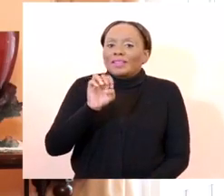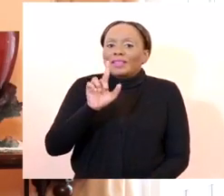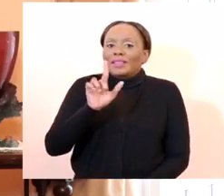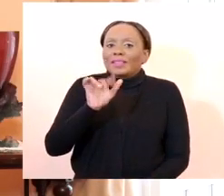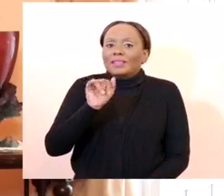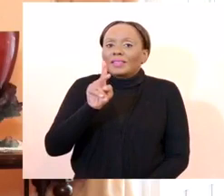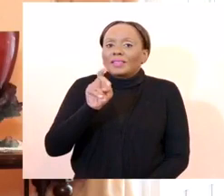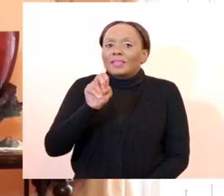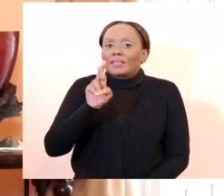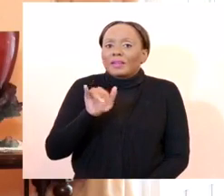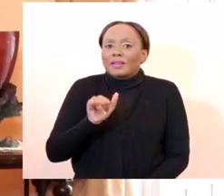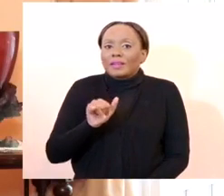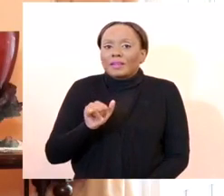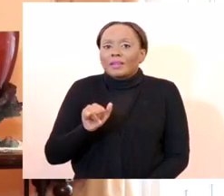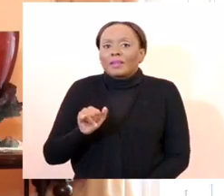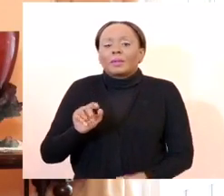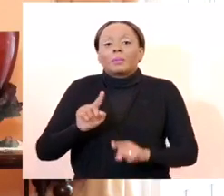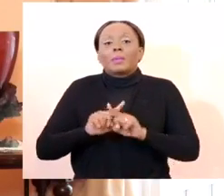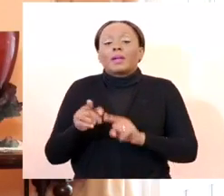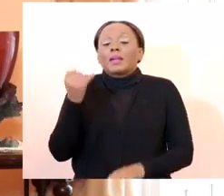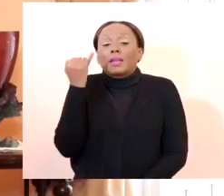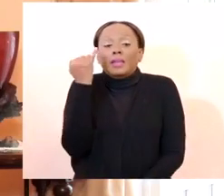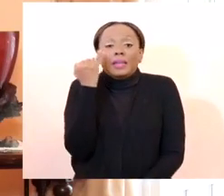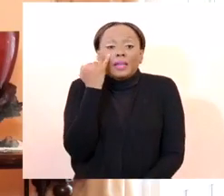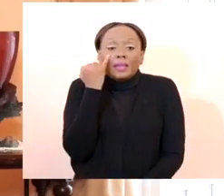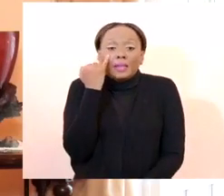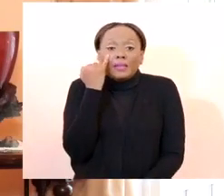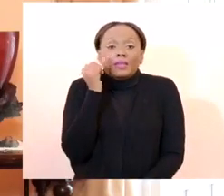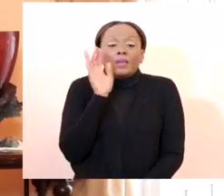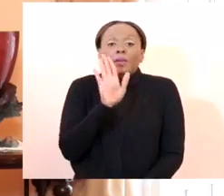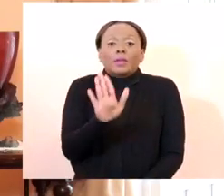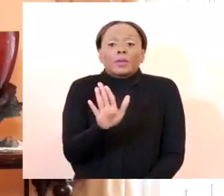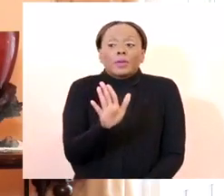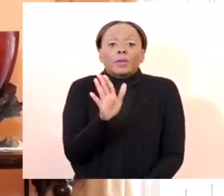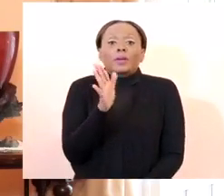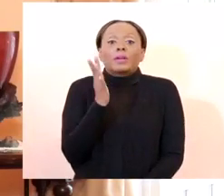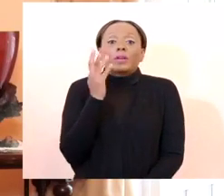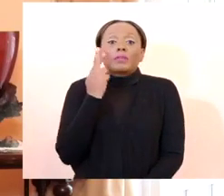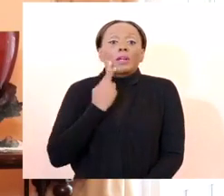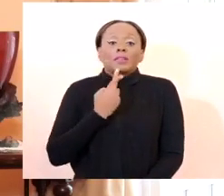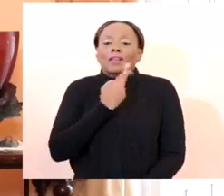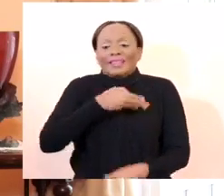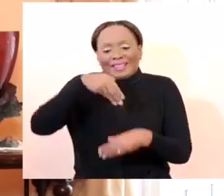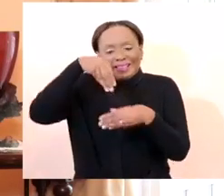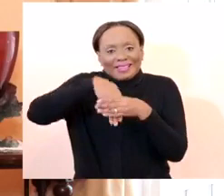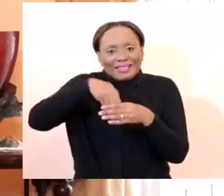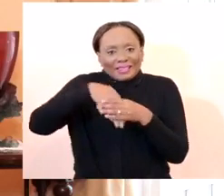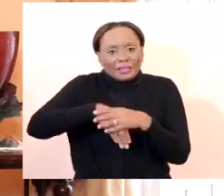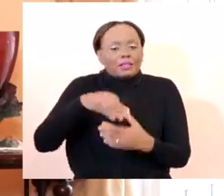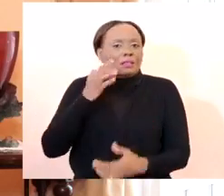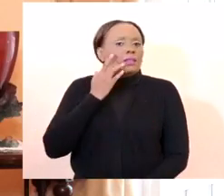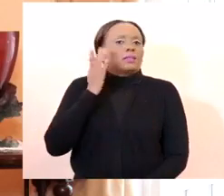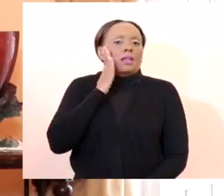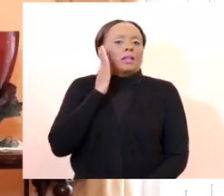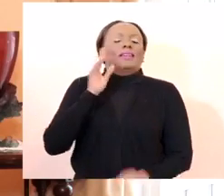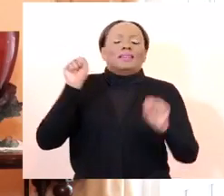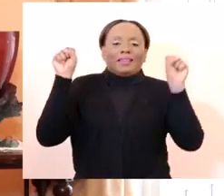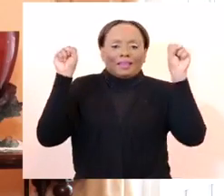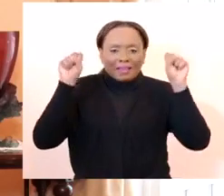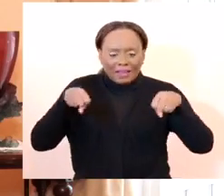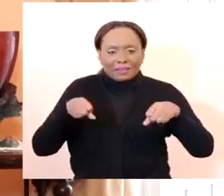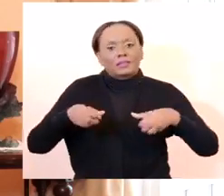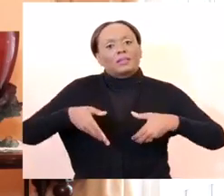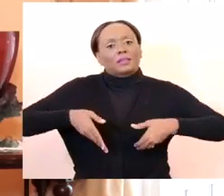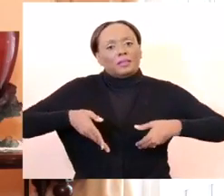if those restaurants are situated within a hotel or something of that sort, they will be allowed to operate for the